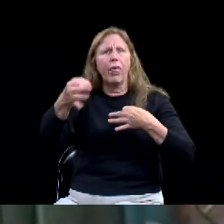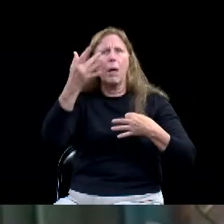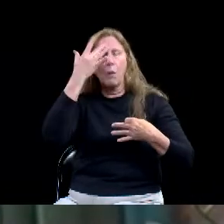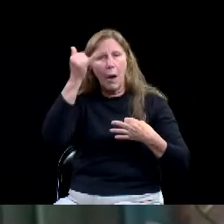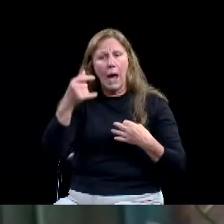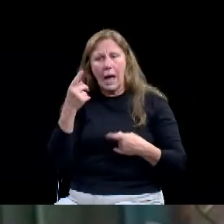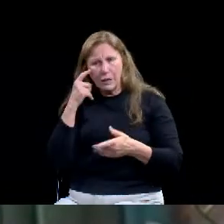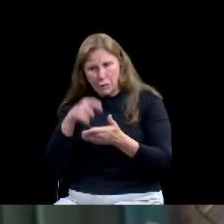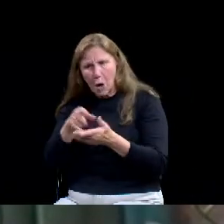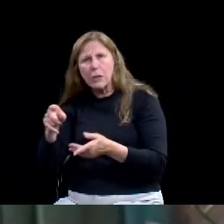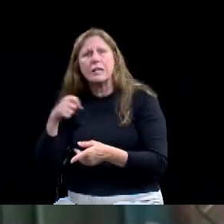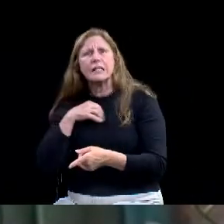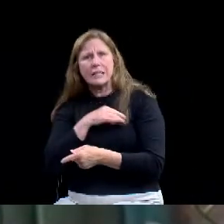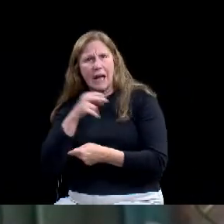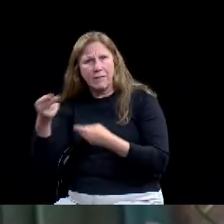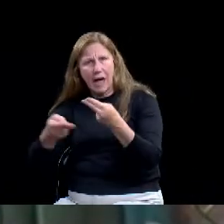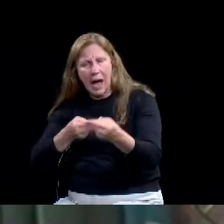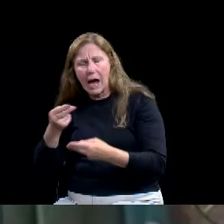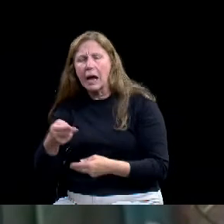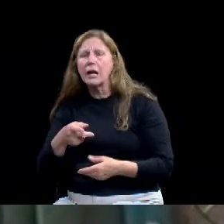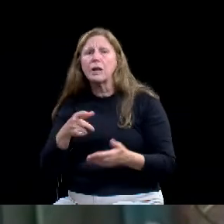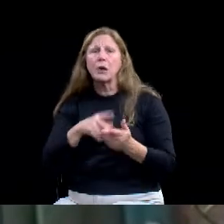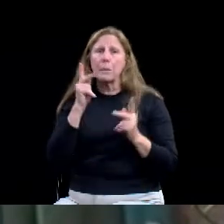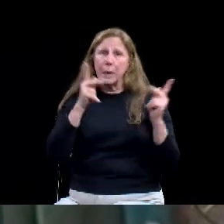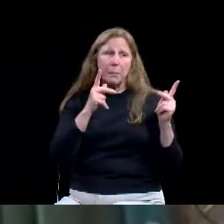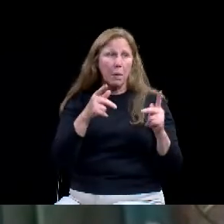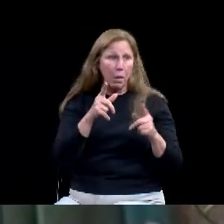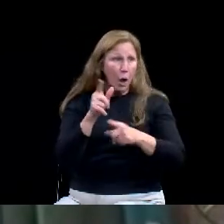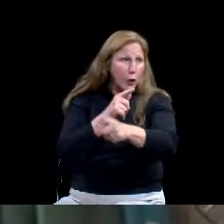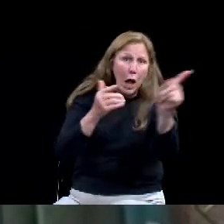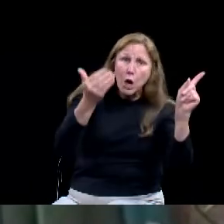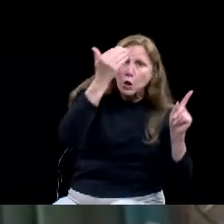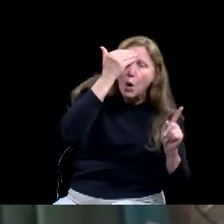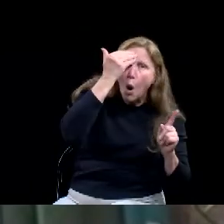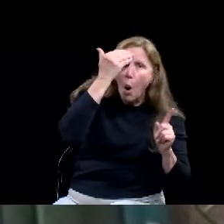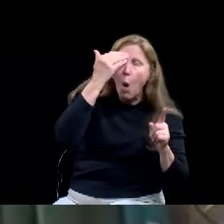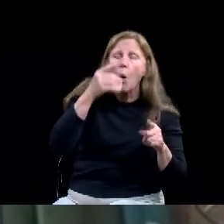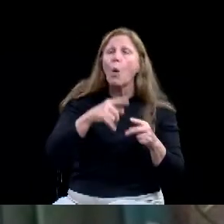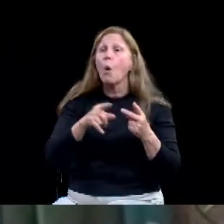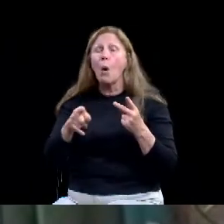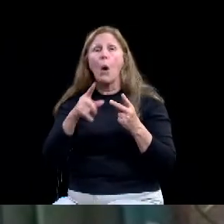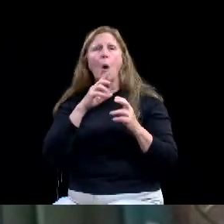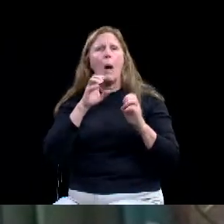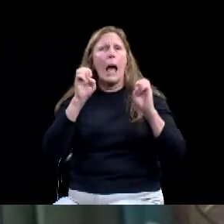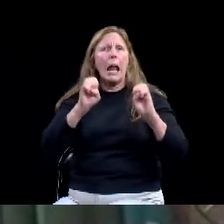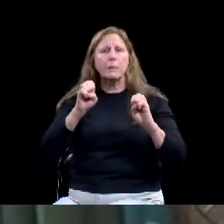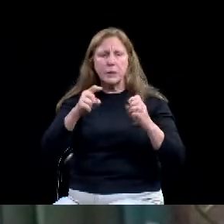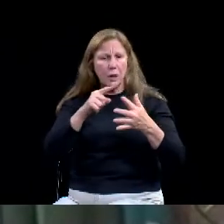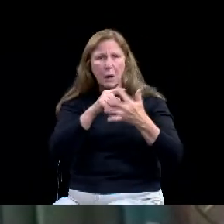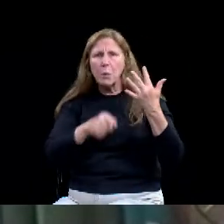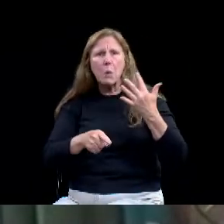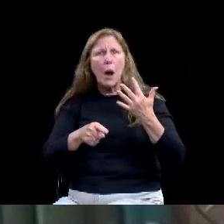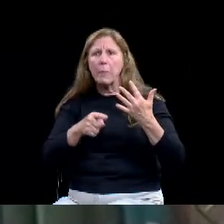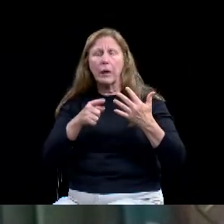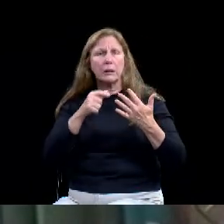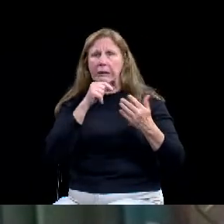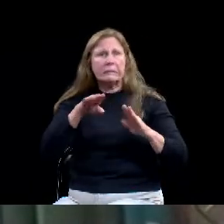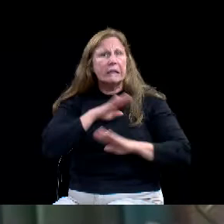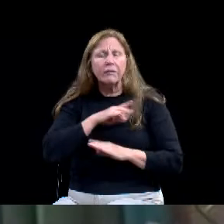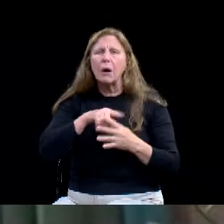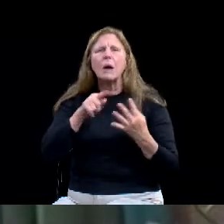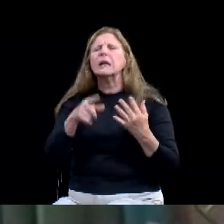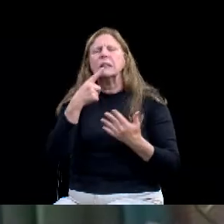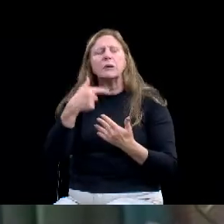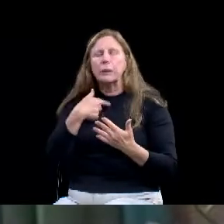Also, if y'all could just briefly go over the eligibility. So we all have this on our radar and can share with our constituents. Uh, but curious how we can,